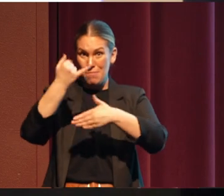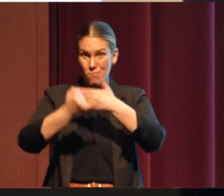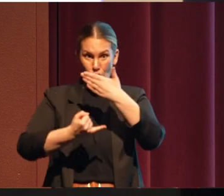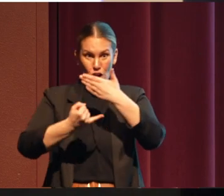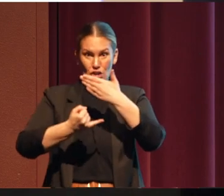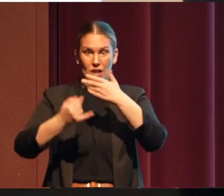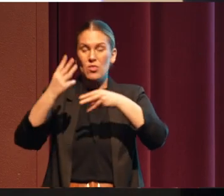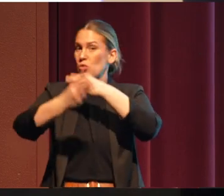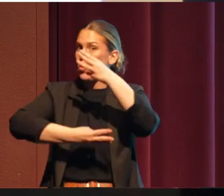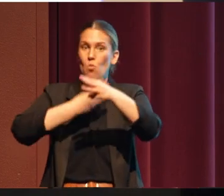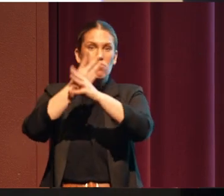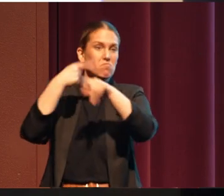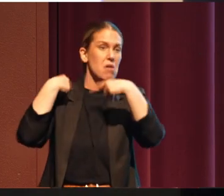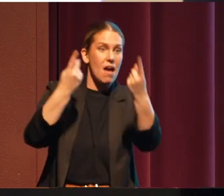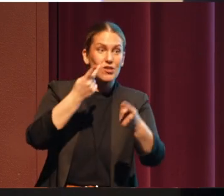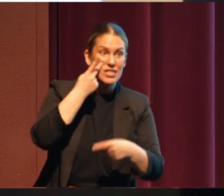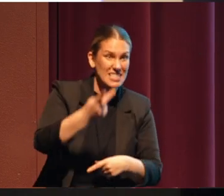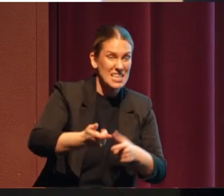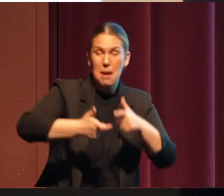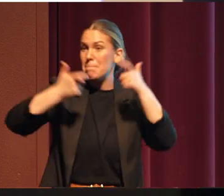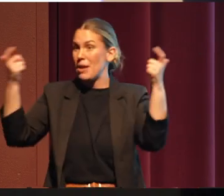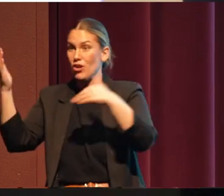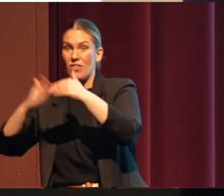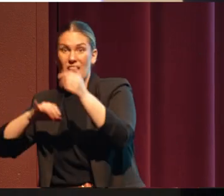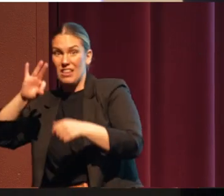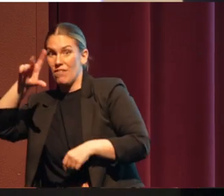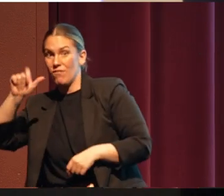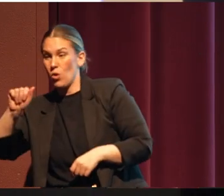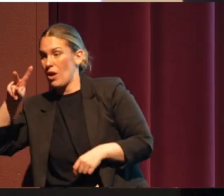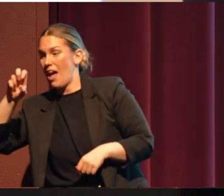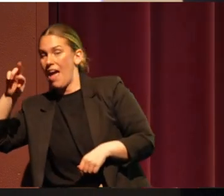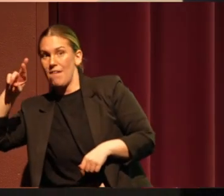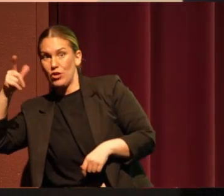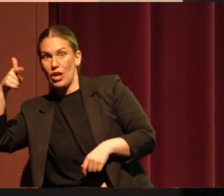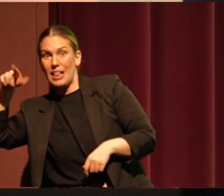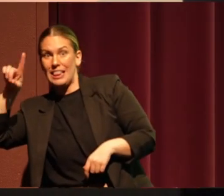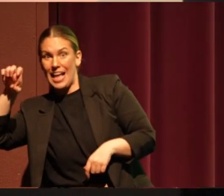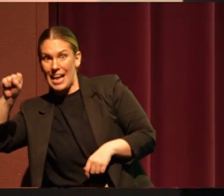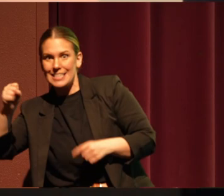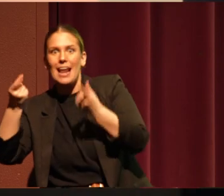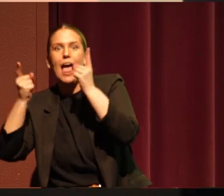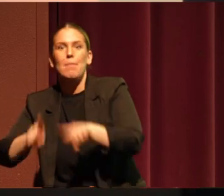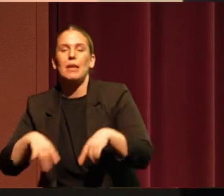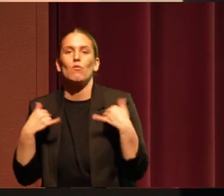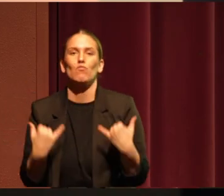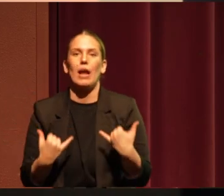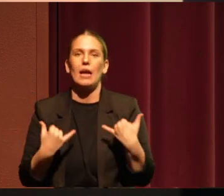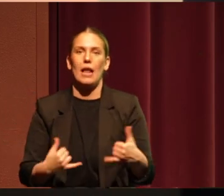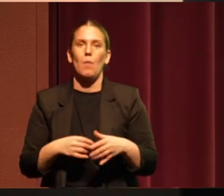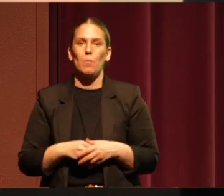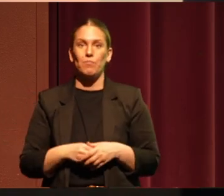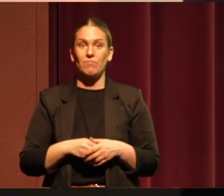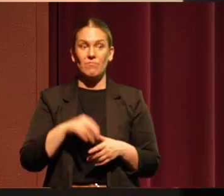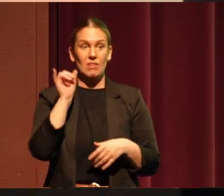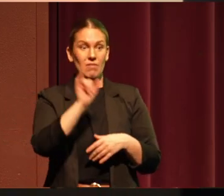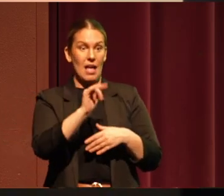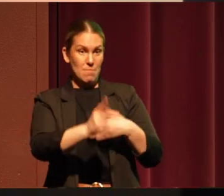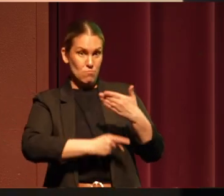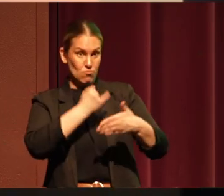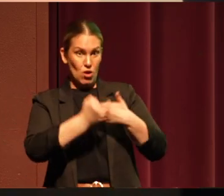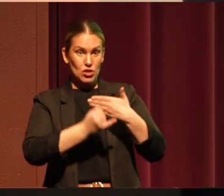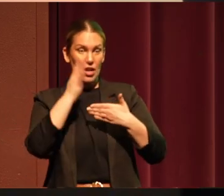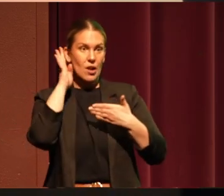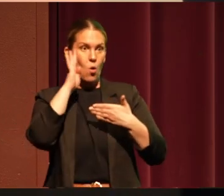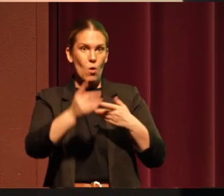It's larger than the Florida Everglades, and it is happening right now. And this project is going to remove